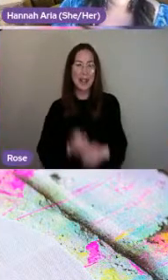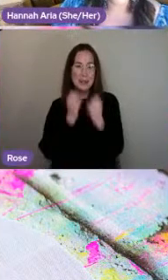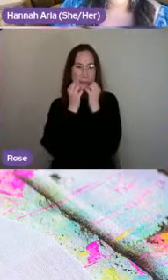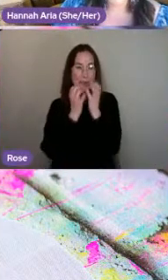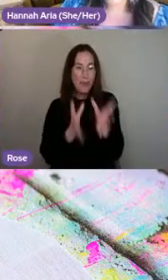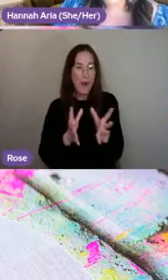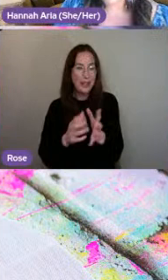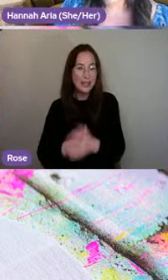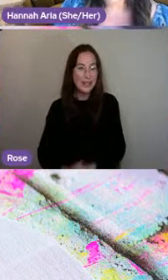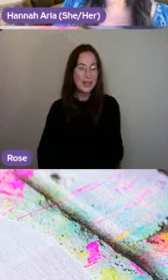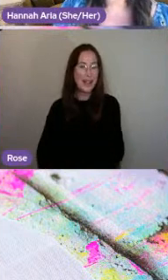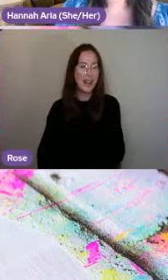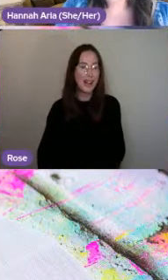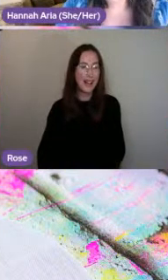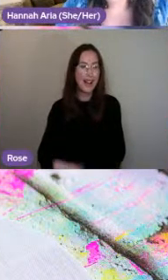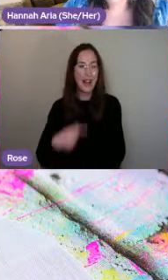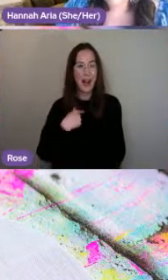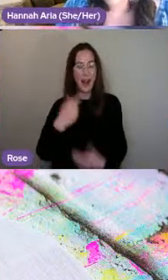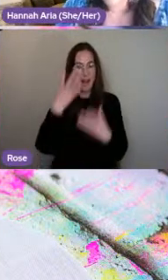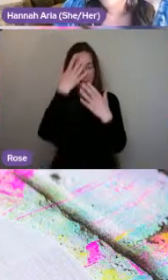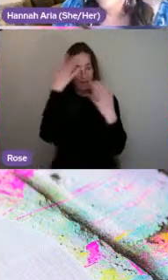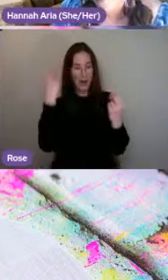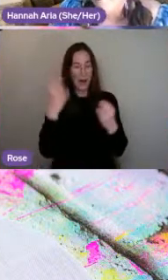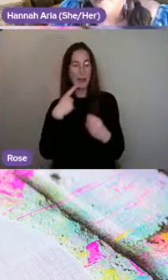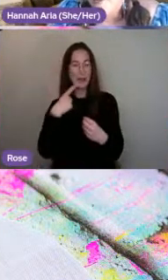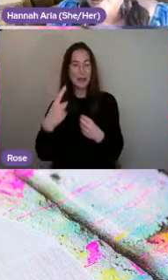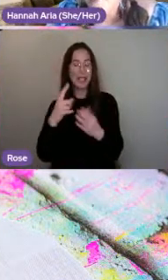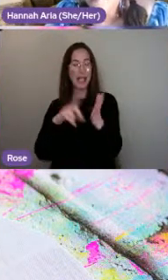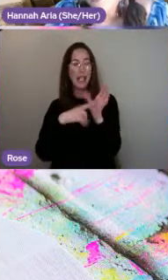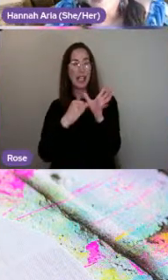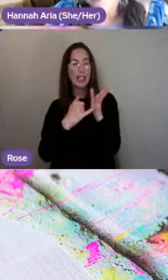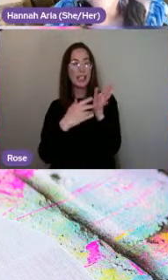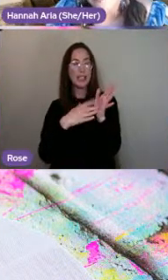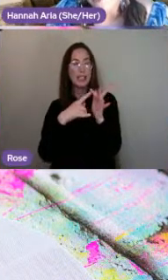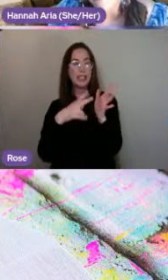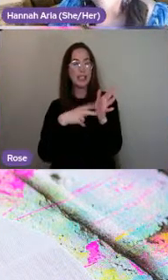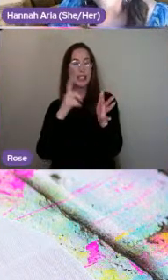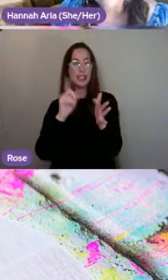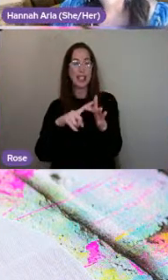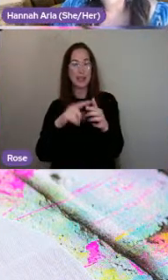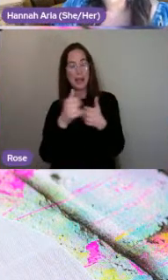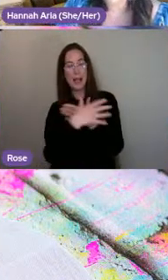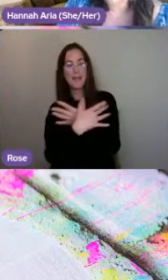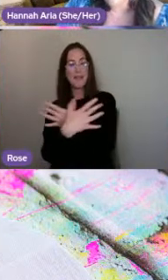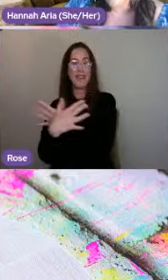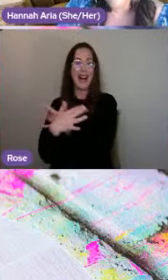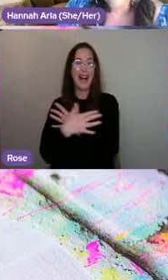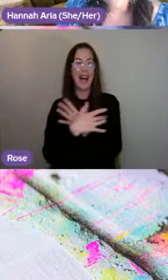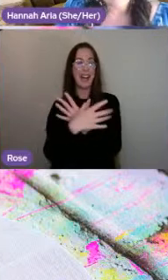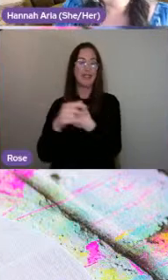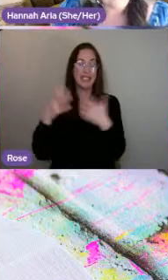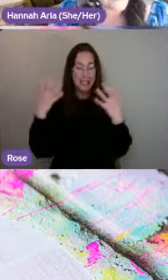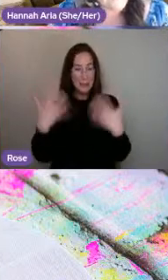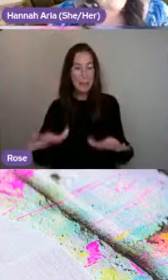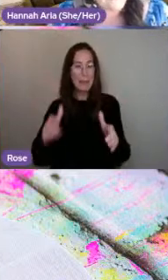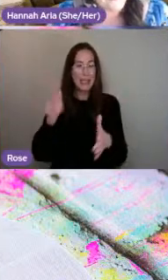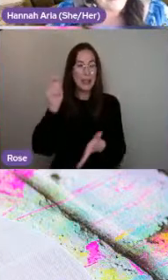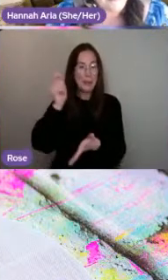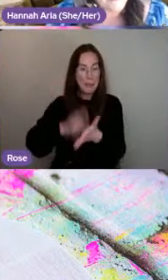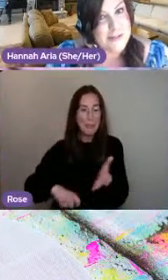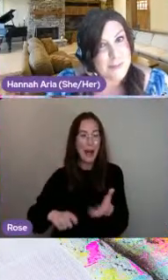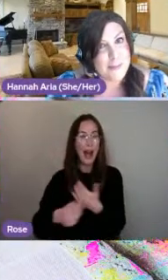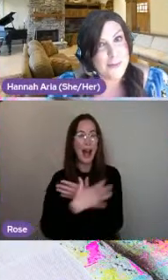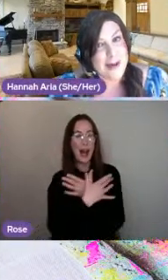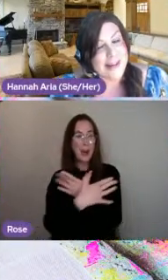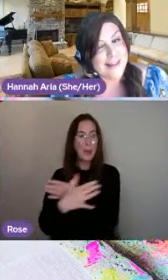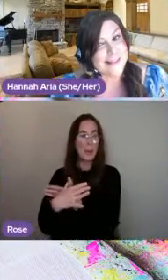And I forgot to say that Jasmine the Magical Fairy has got her wings now. Are you able to come and show everyone your